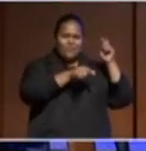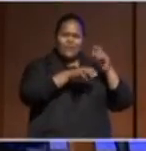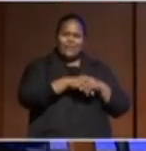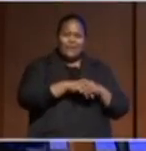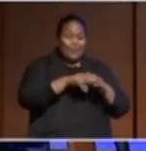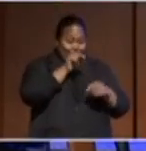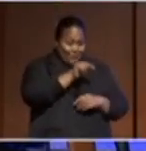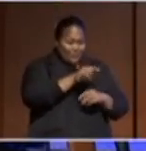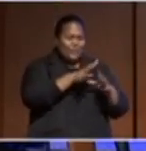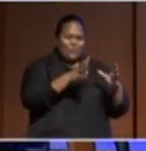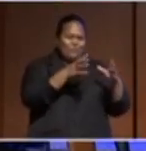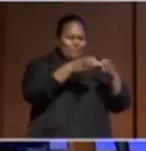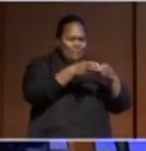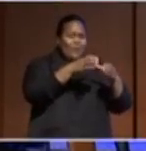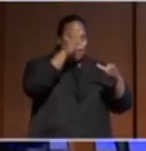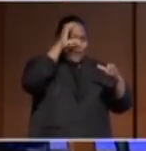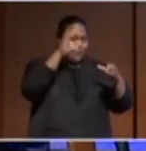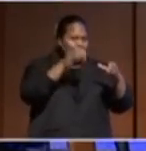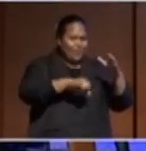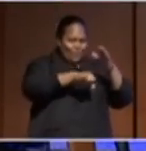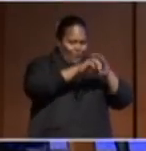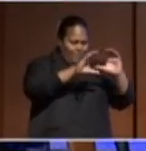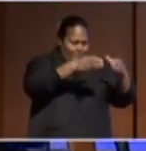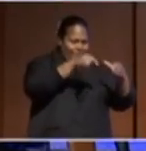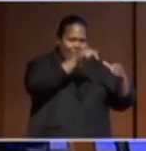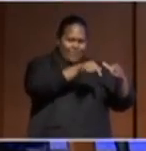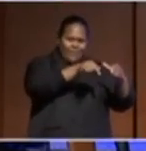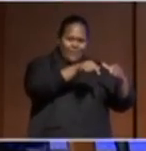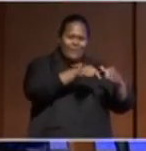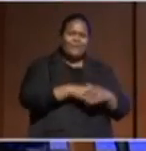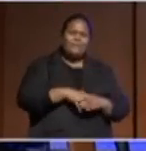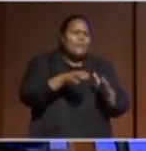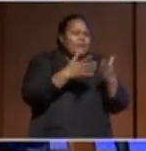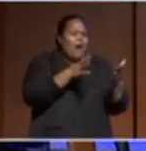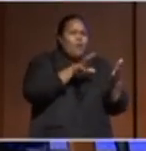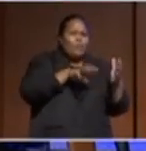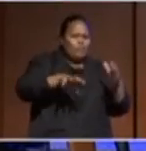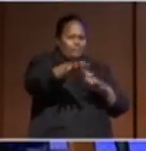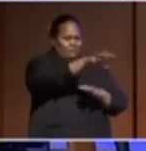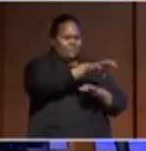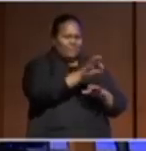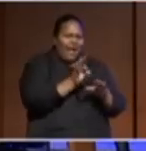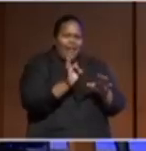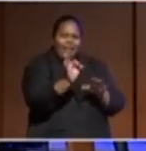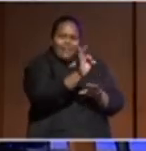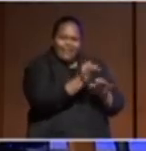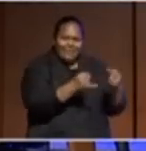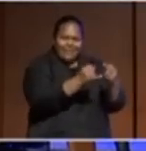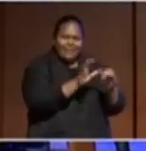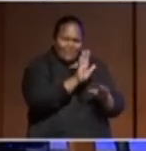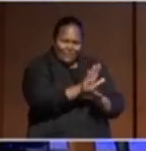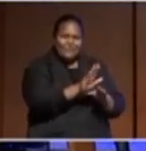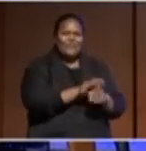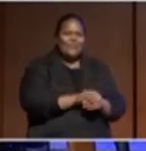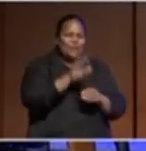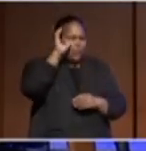nation, and in particular, how you think the forum family can support you in that regard.